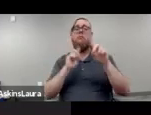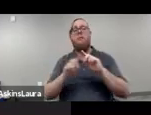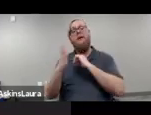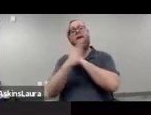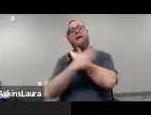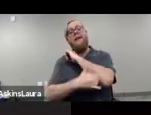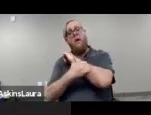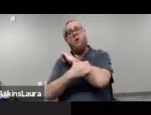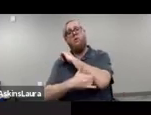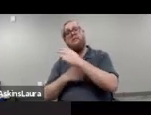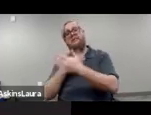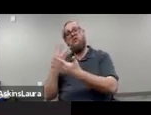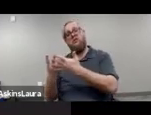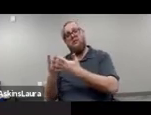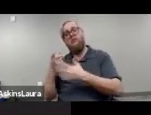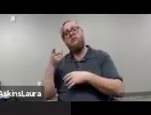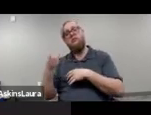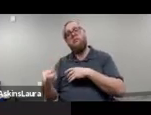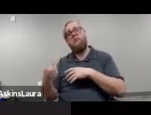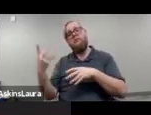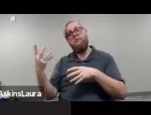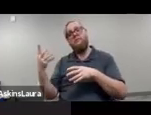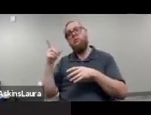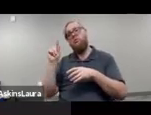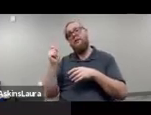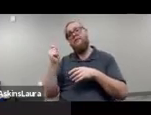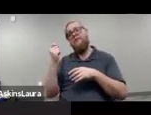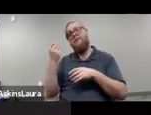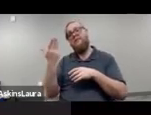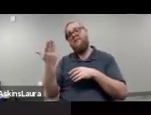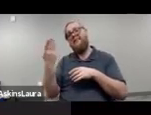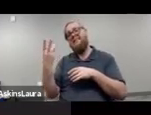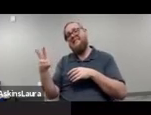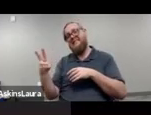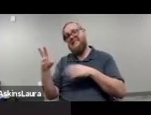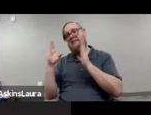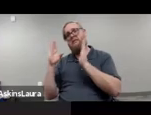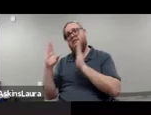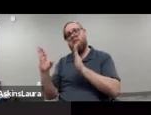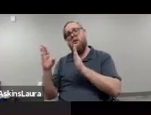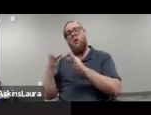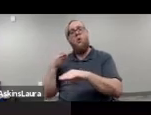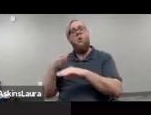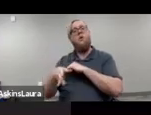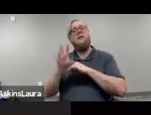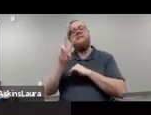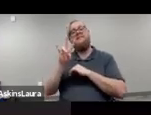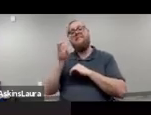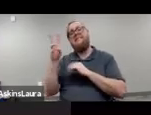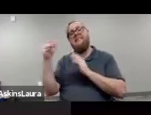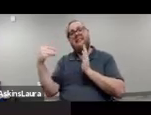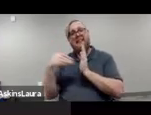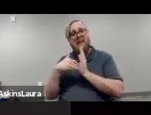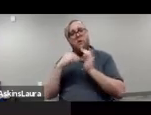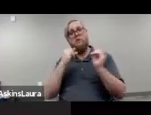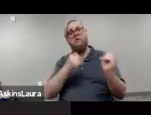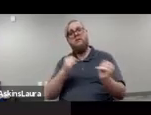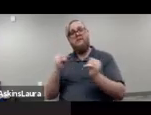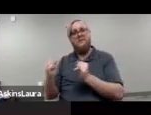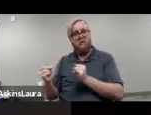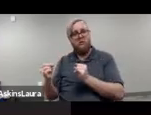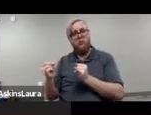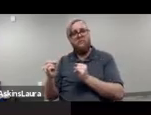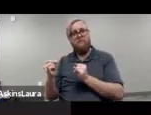jails are concerned, in fiscal year 2016-2017, over 76,000 individuals